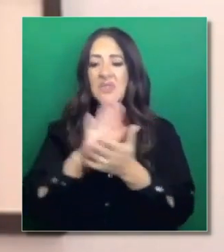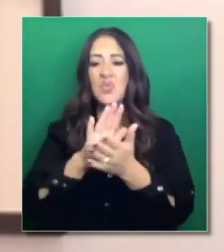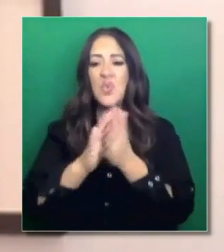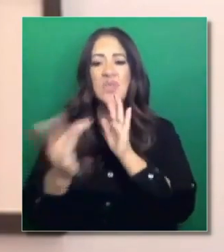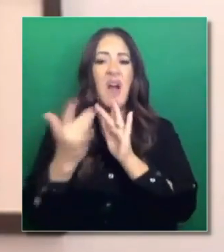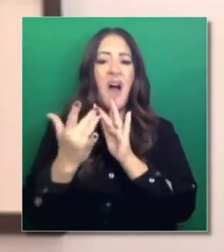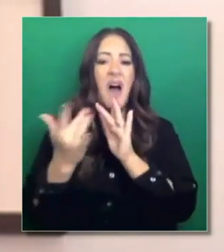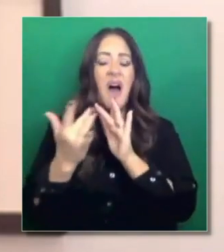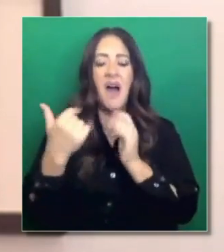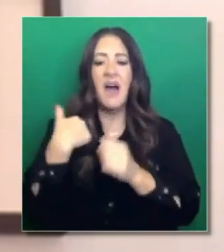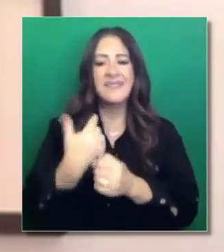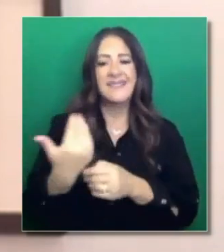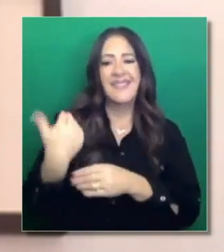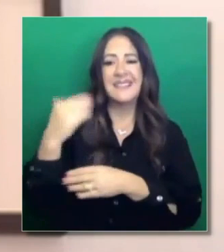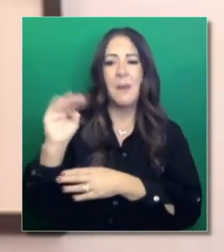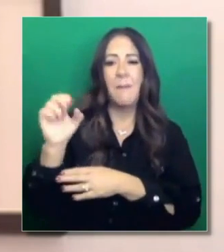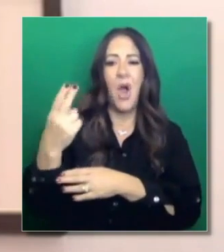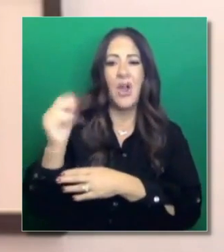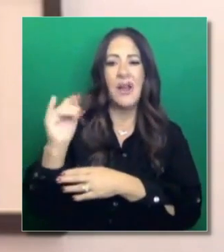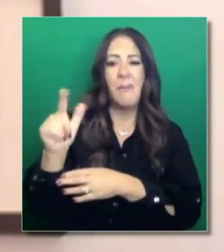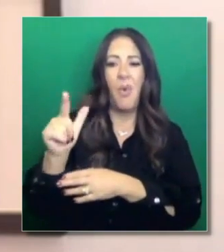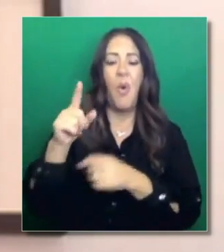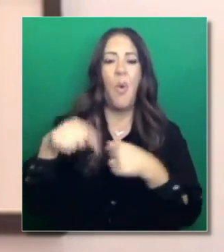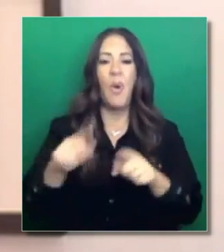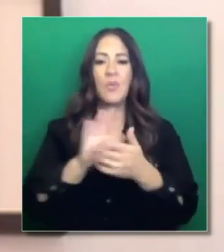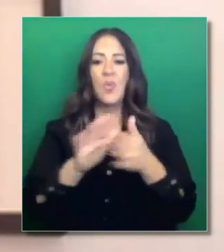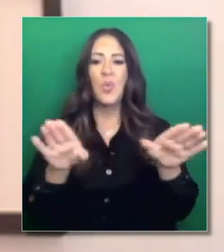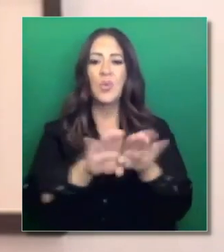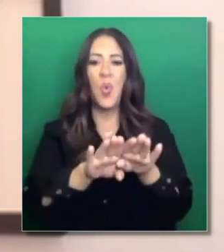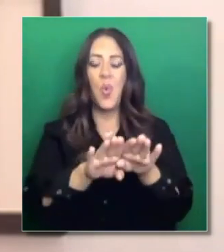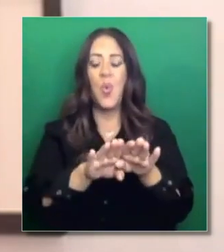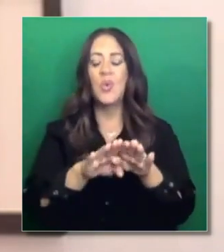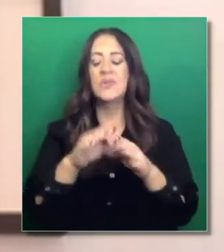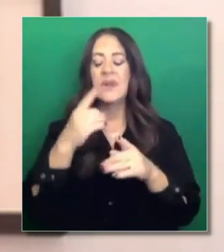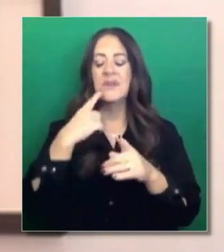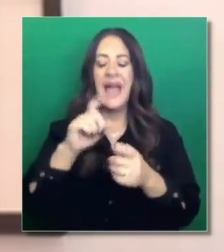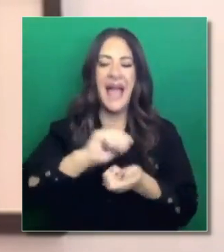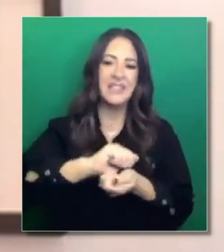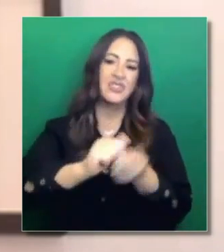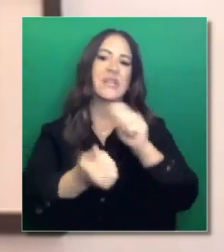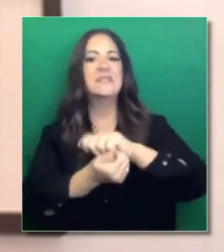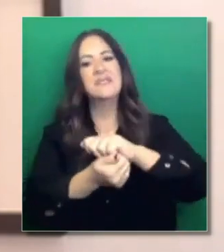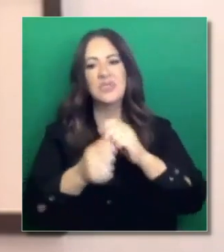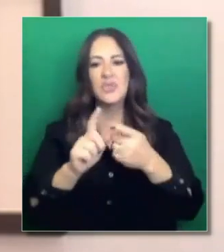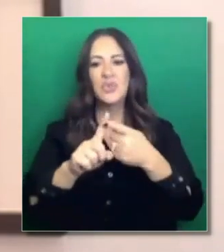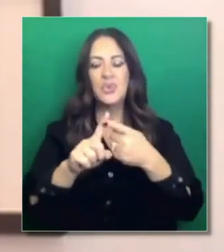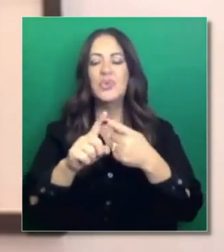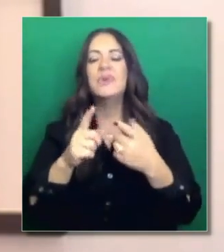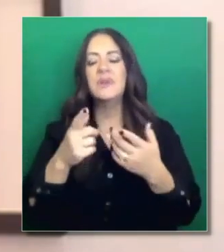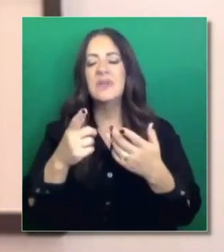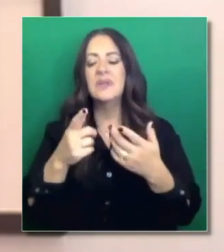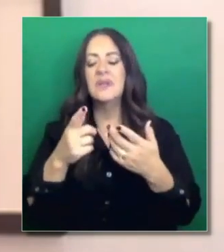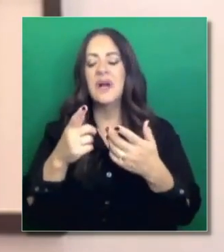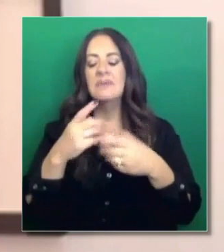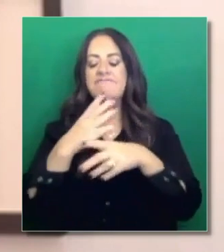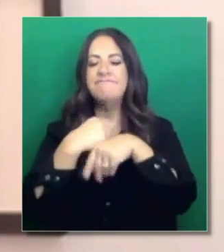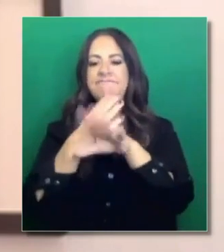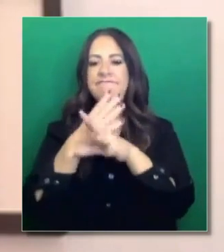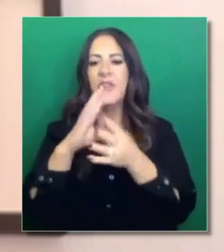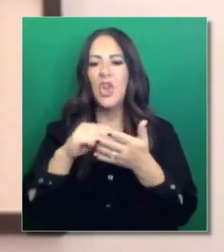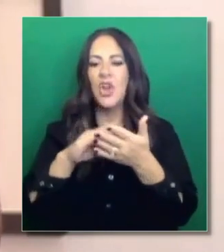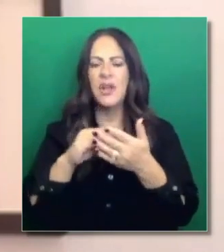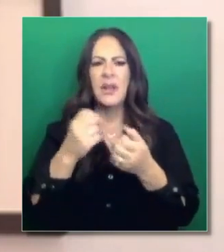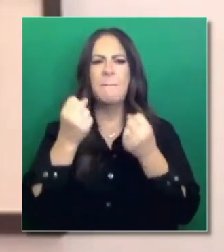that unquestionably have occurred and affected gaps, learning gaps that have been exacerbated during the